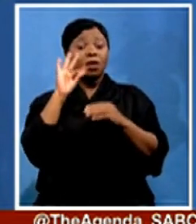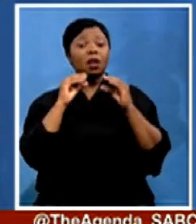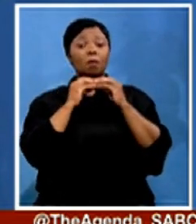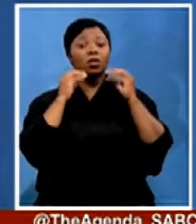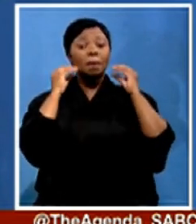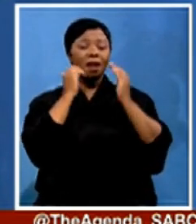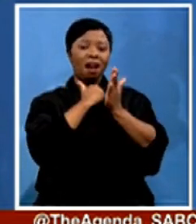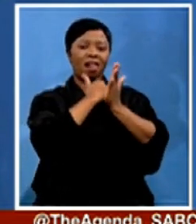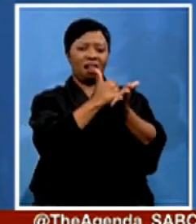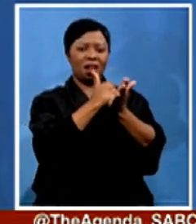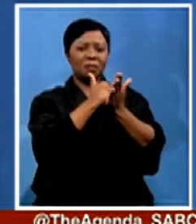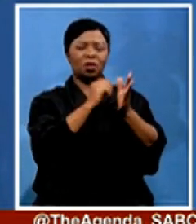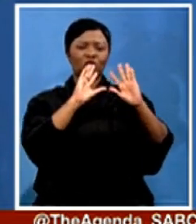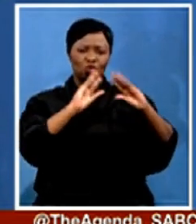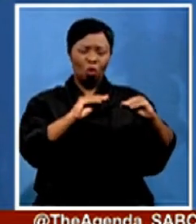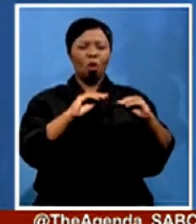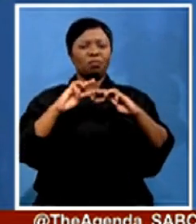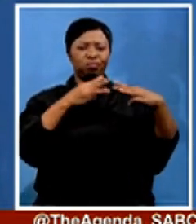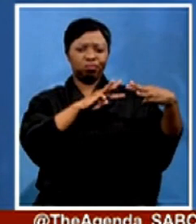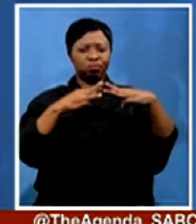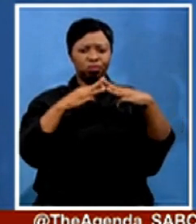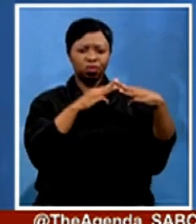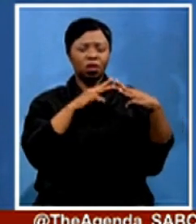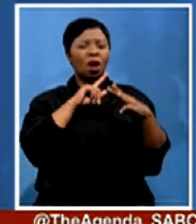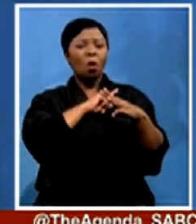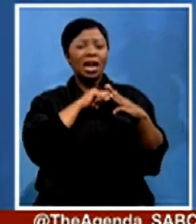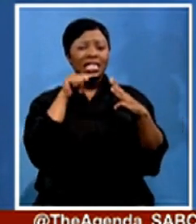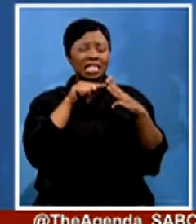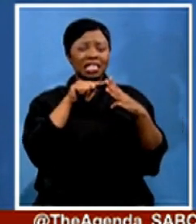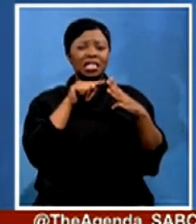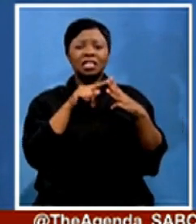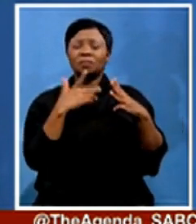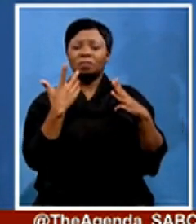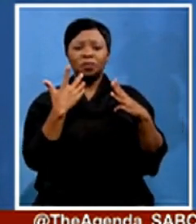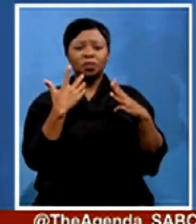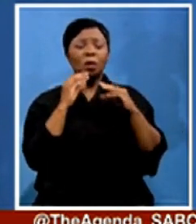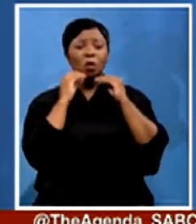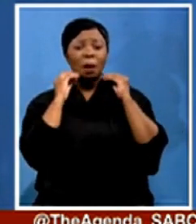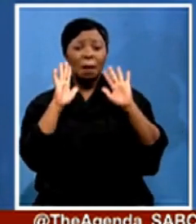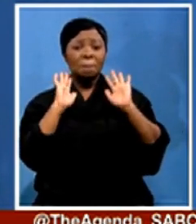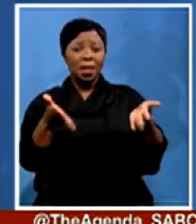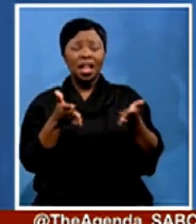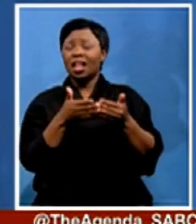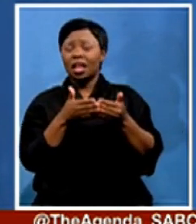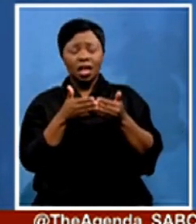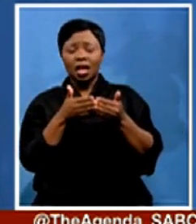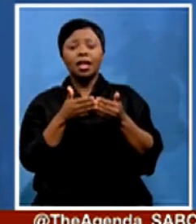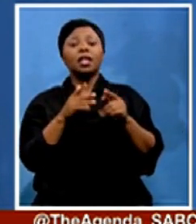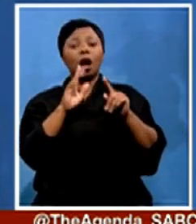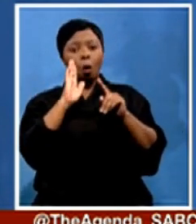Terrorism is not only in Mozambique. Once it is in Mozambique, it's going to be in the next country anytime.